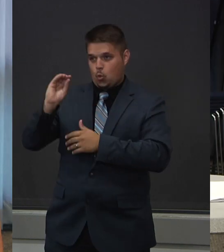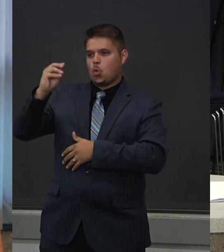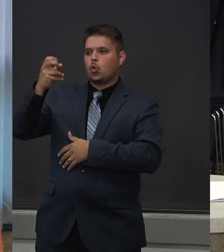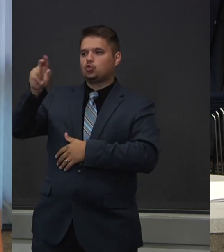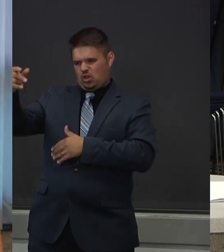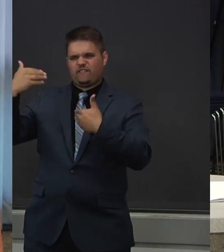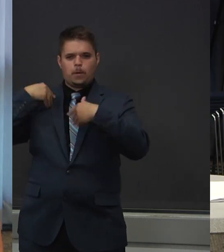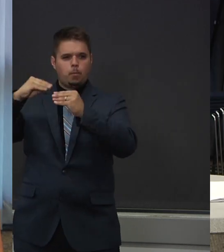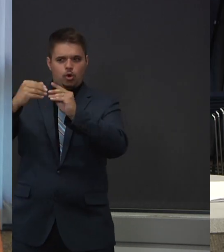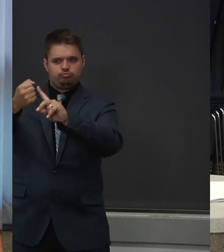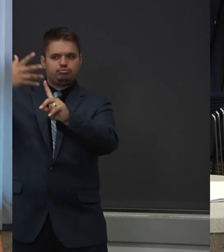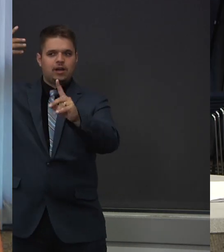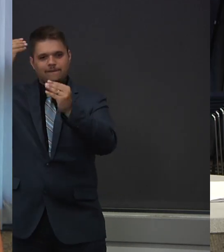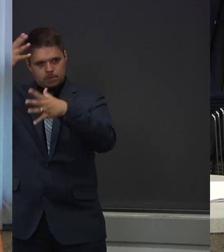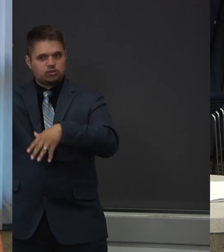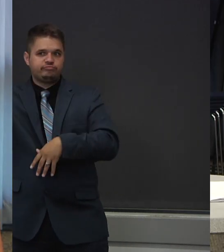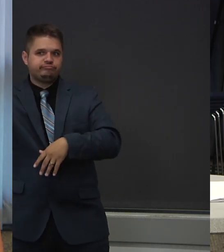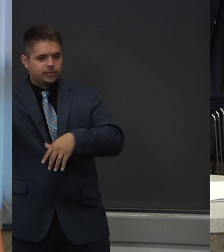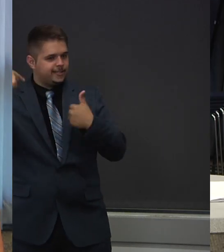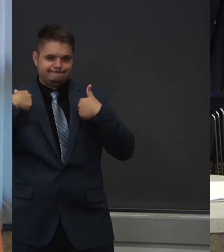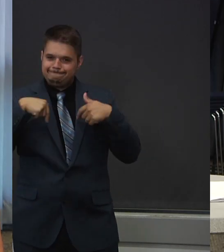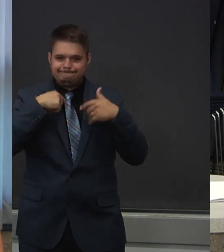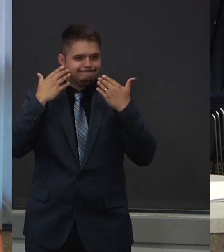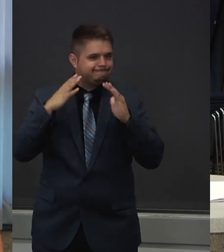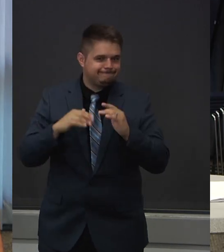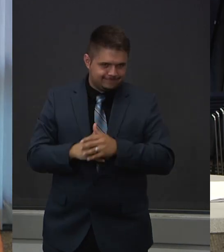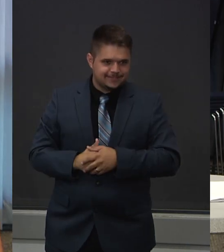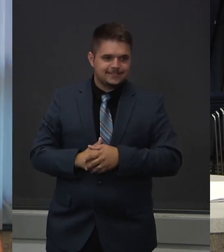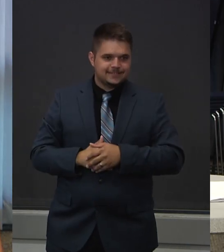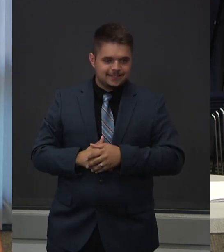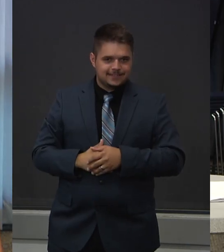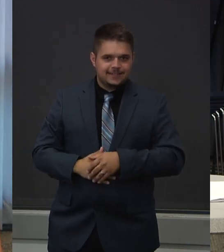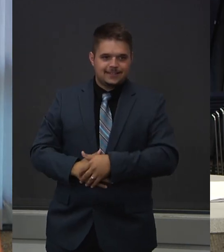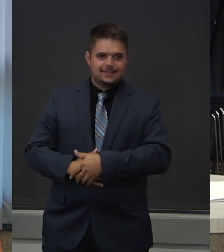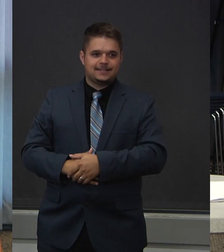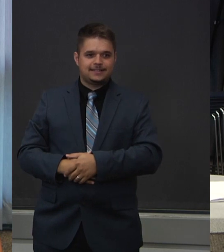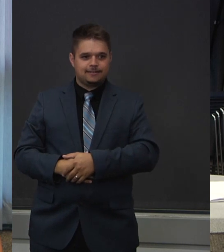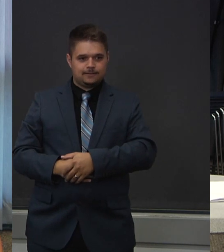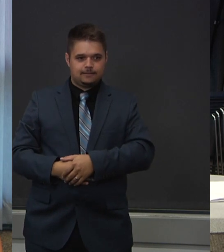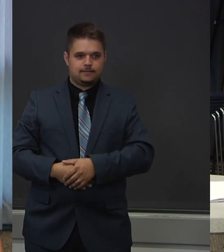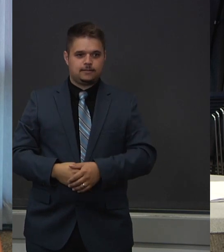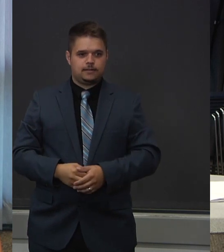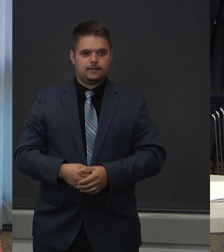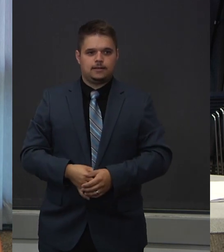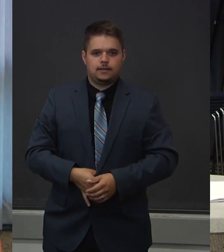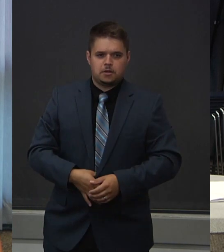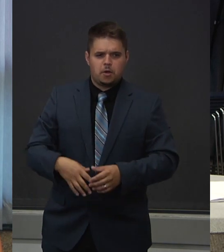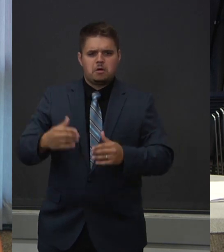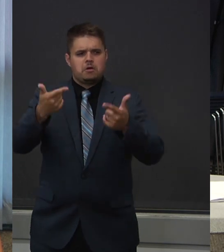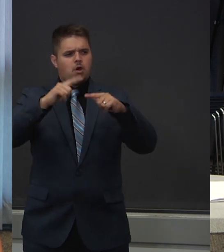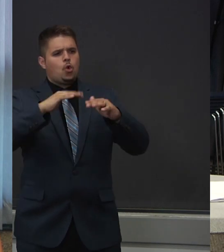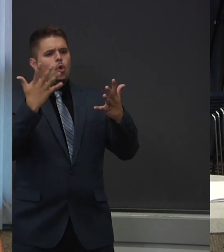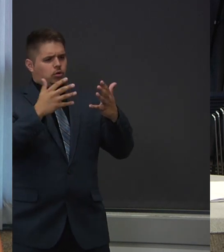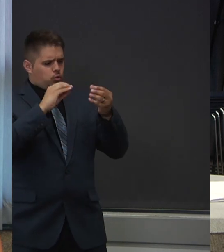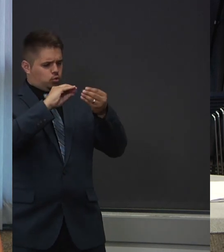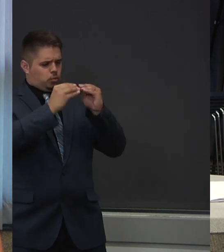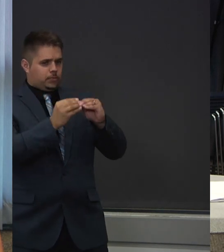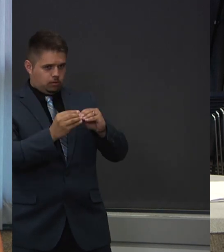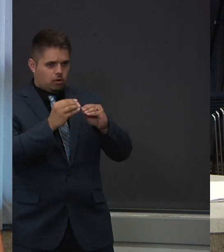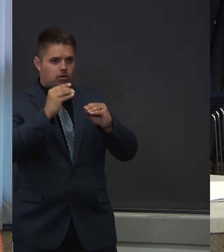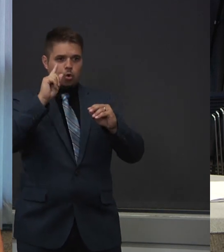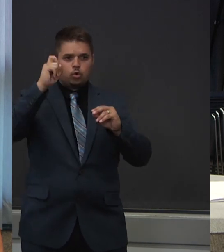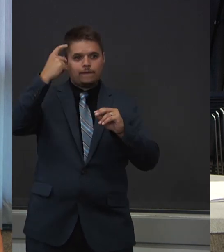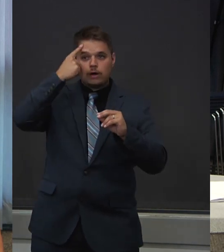Holly asks, is there a positivity rate that the governor uses to make decisions about things like closing